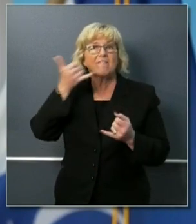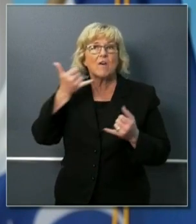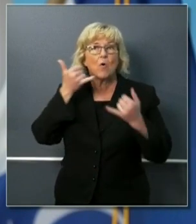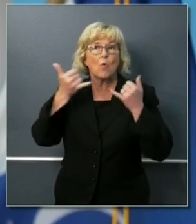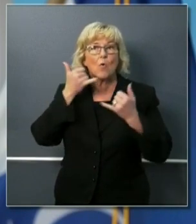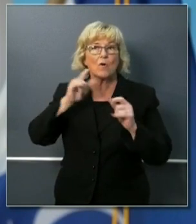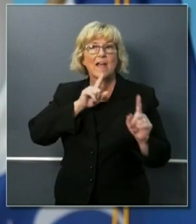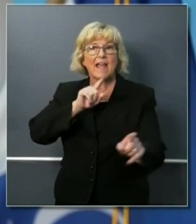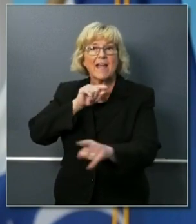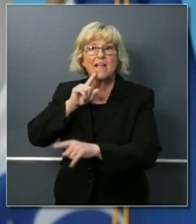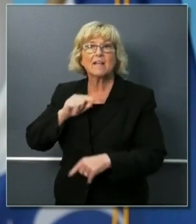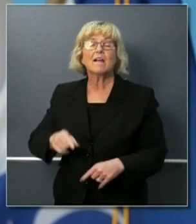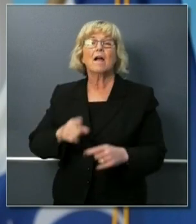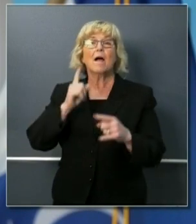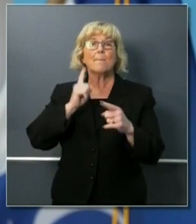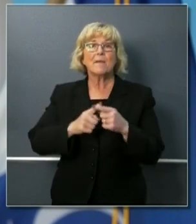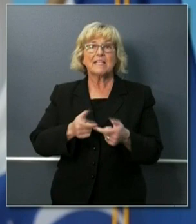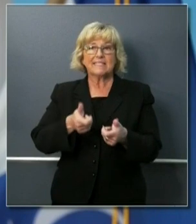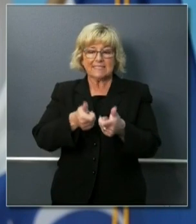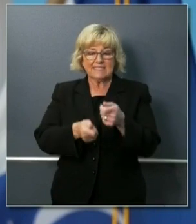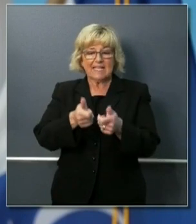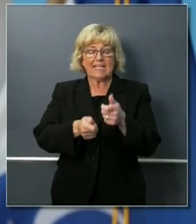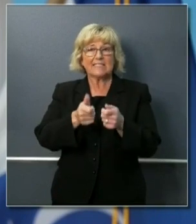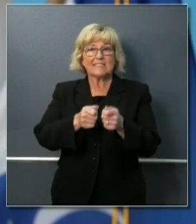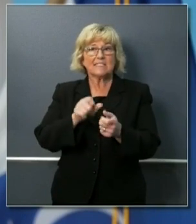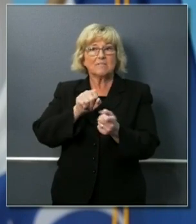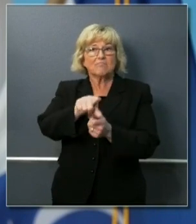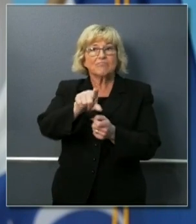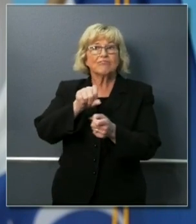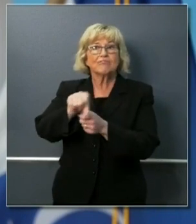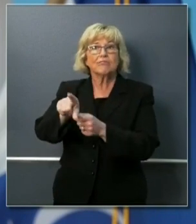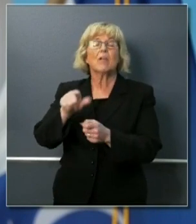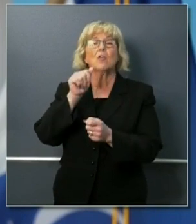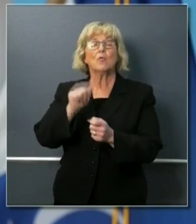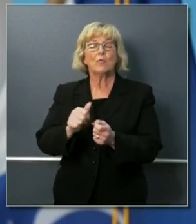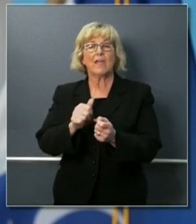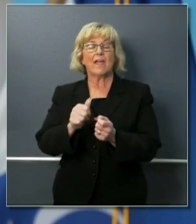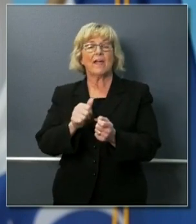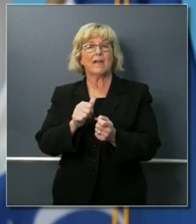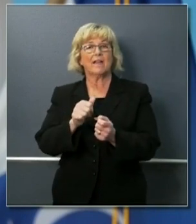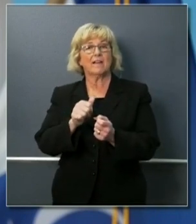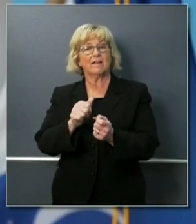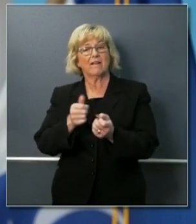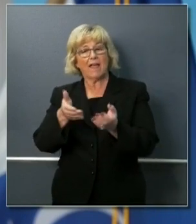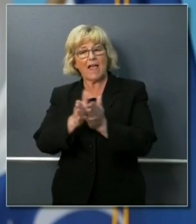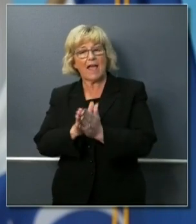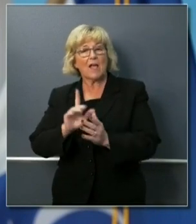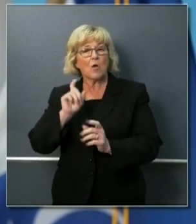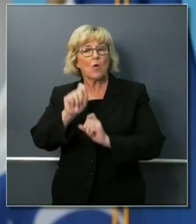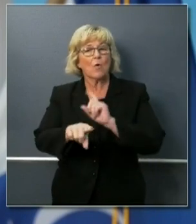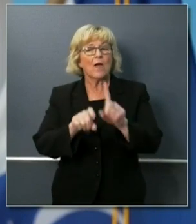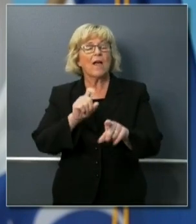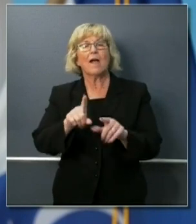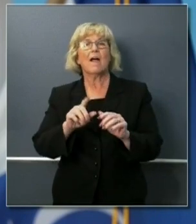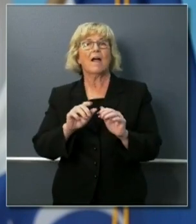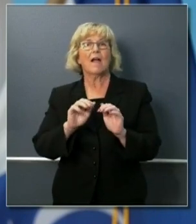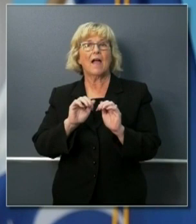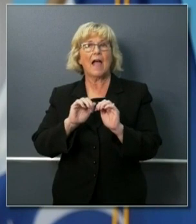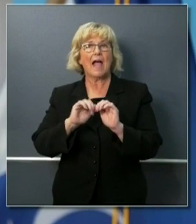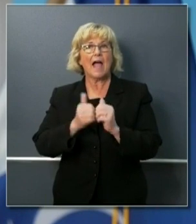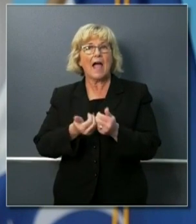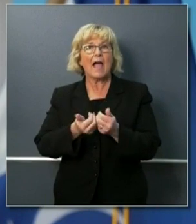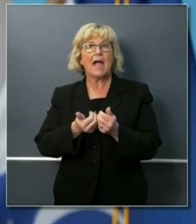available including text chat lines where people can address their particular needs as it relates to